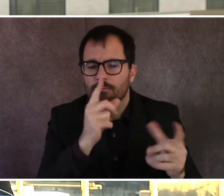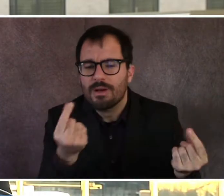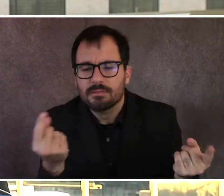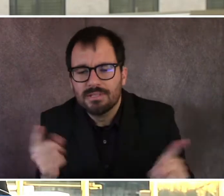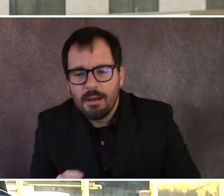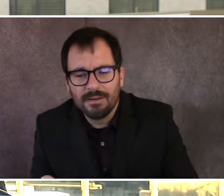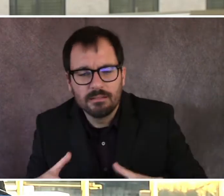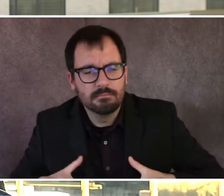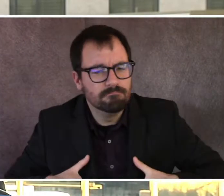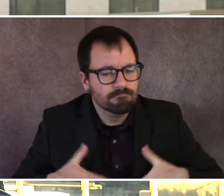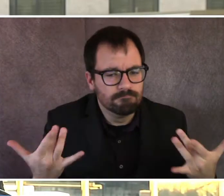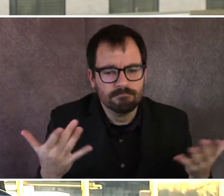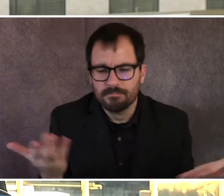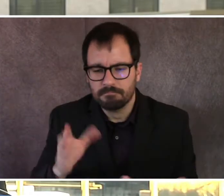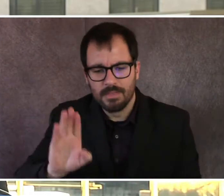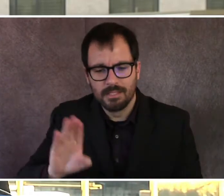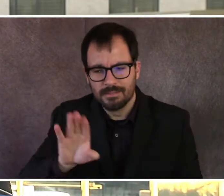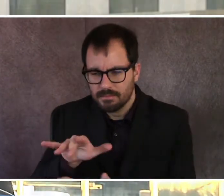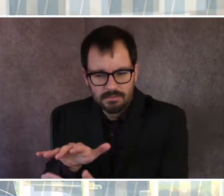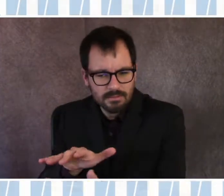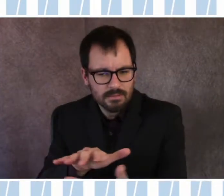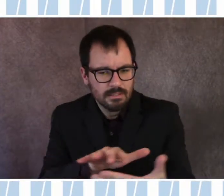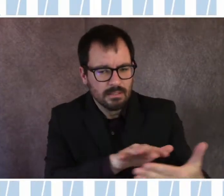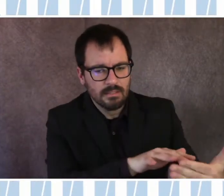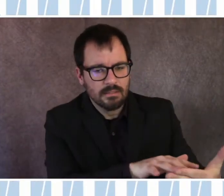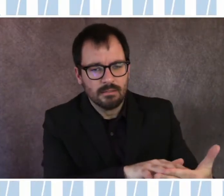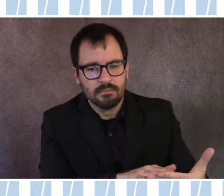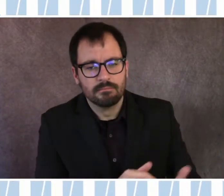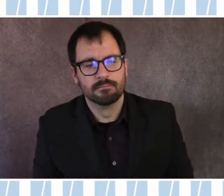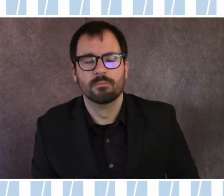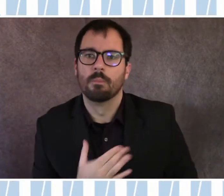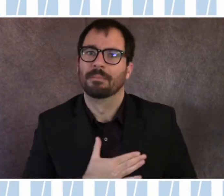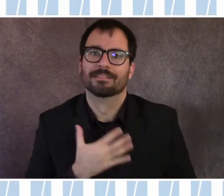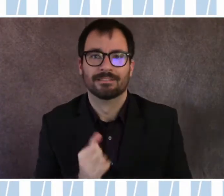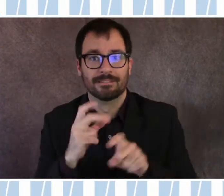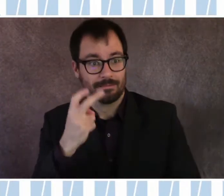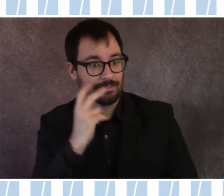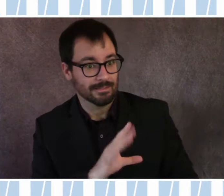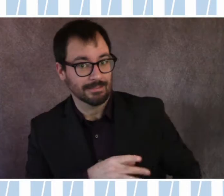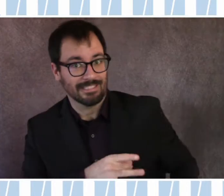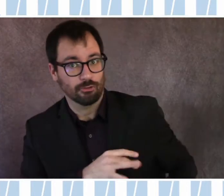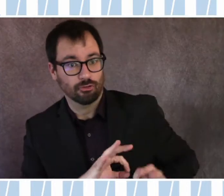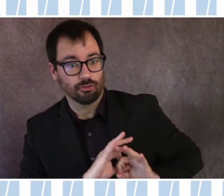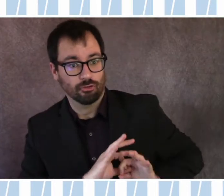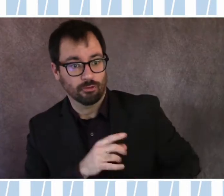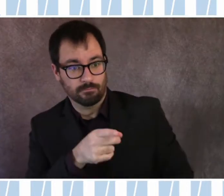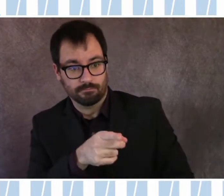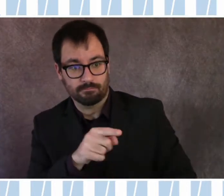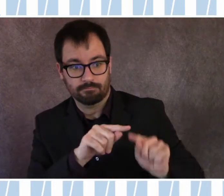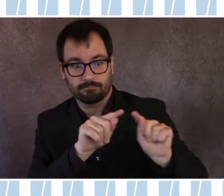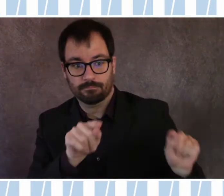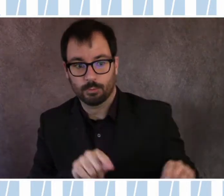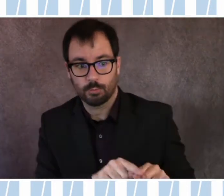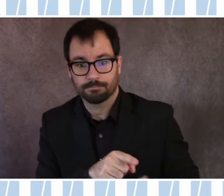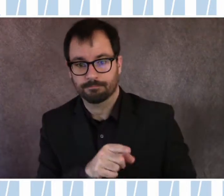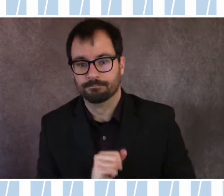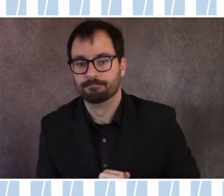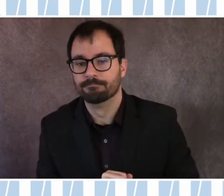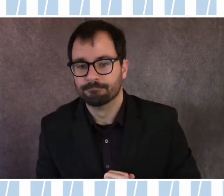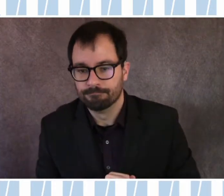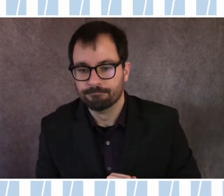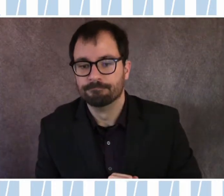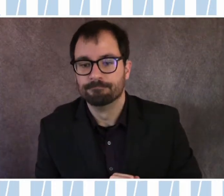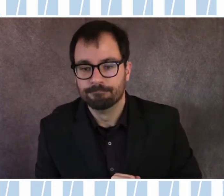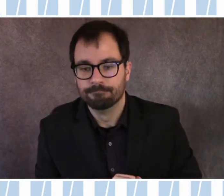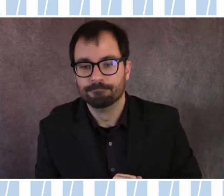-19 here in Boston. So please get tested. When you get tested, we have stickers that got tested, kind of like voting stickers, so